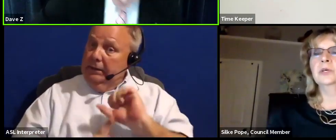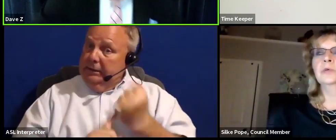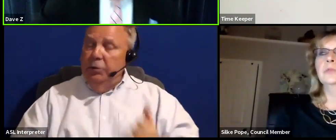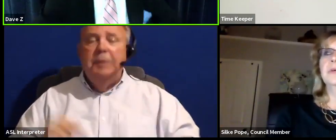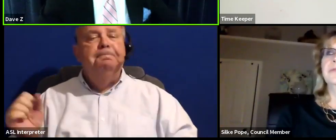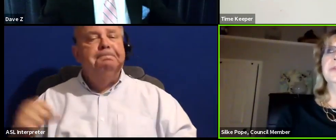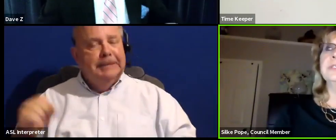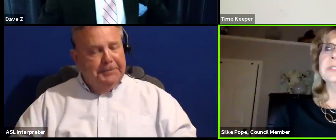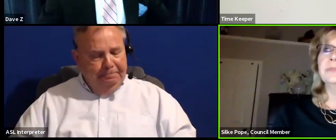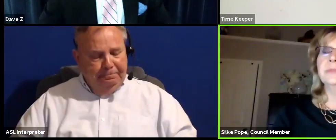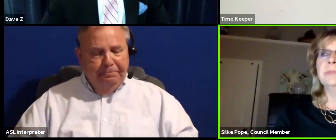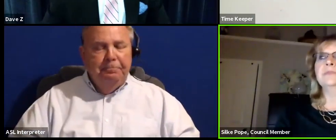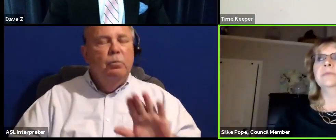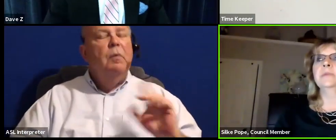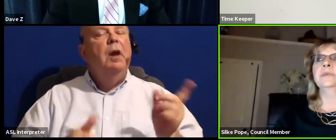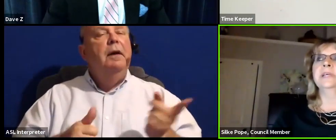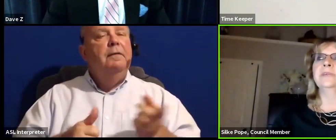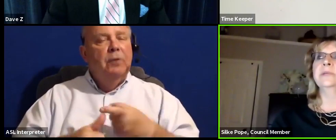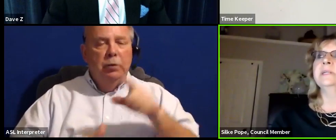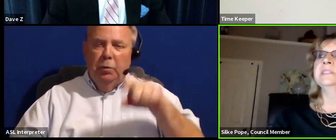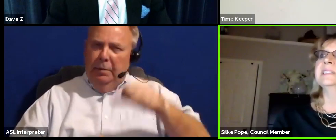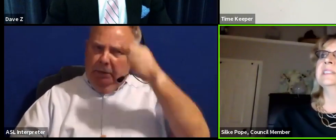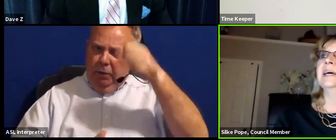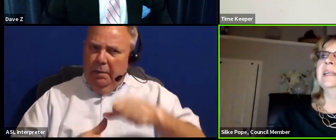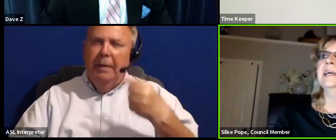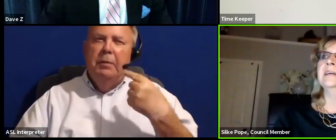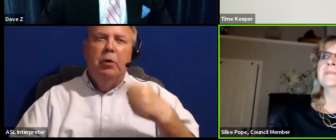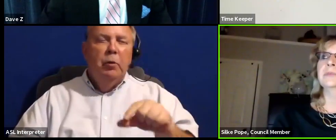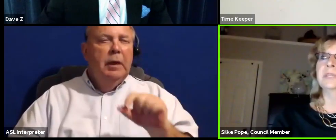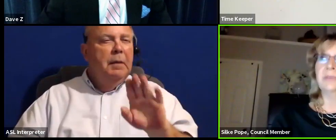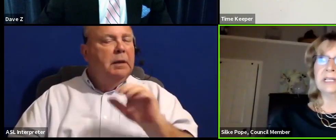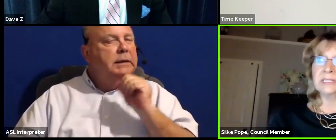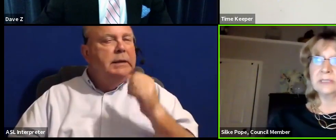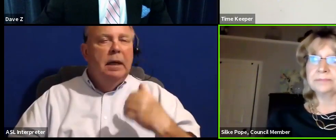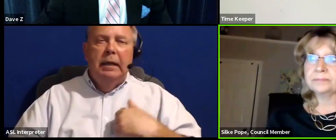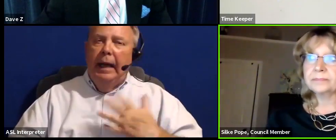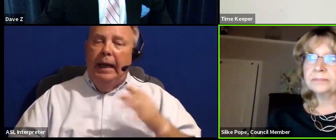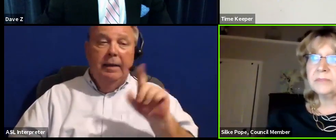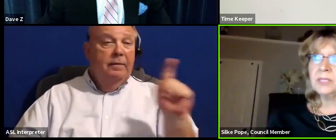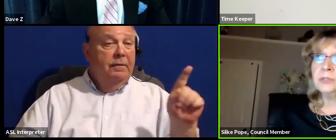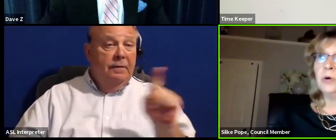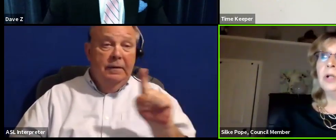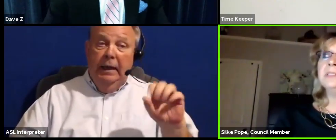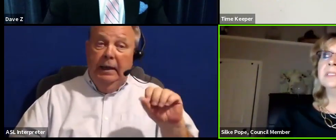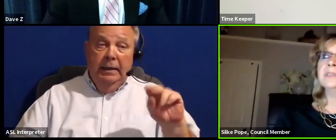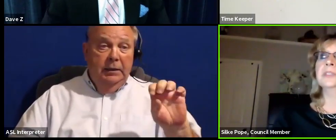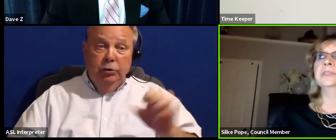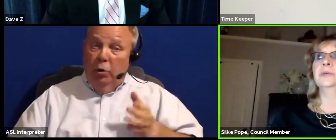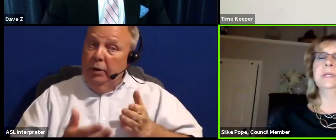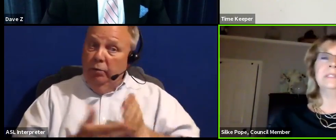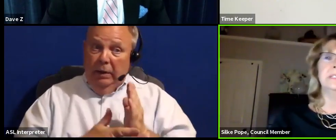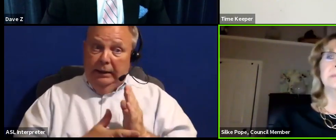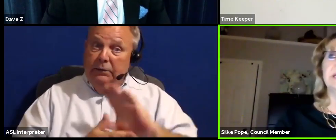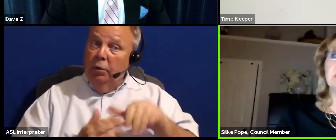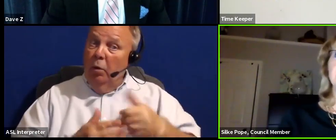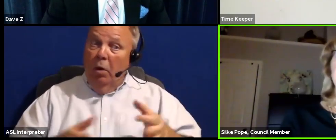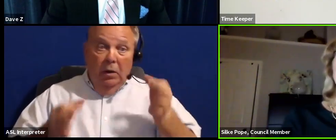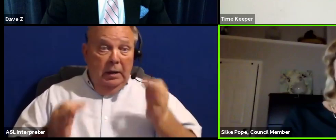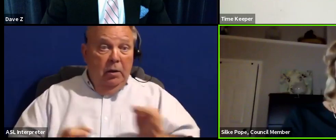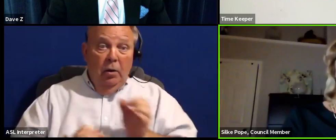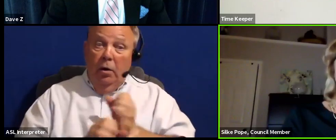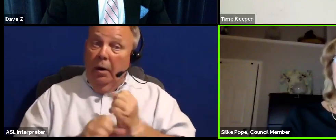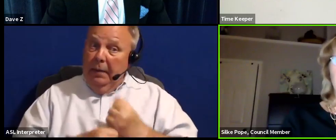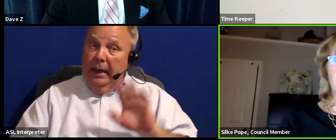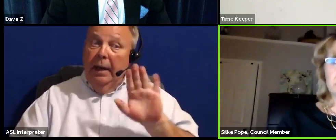Yes. So first, we must remember that Greenbelt does not have zoning rights. So all decisions are basically made